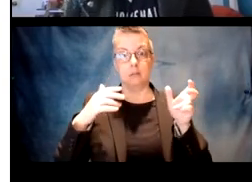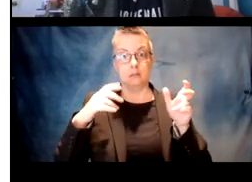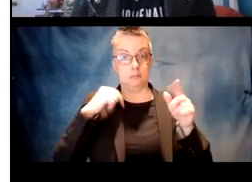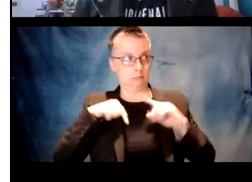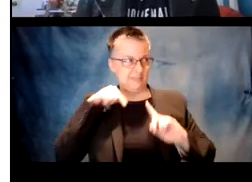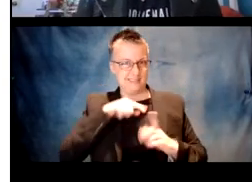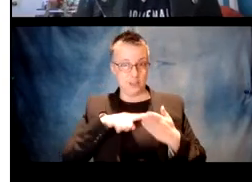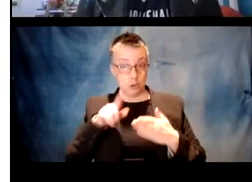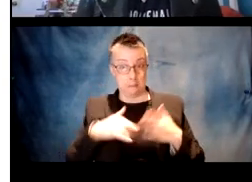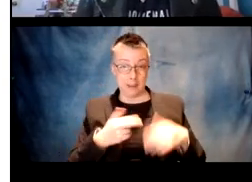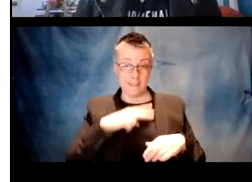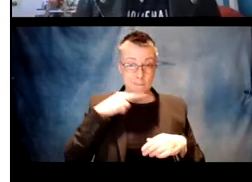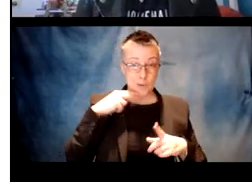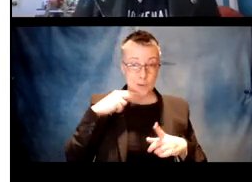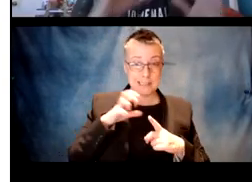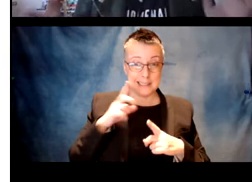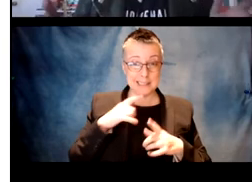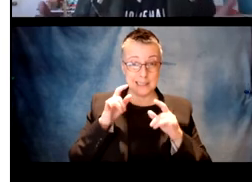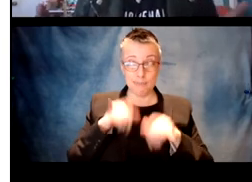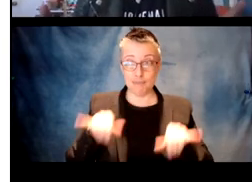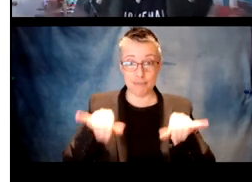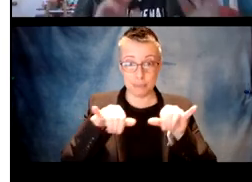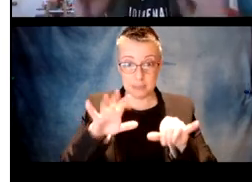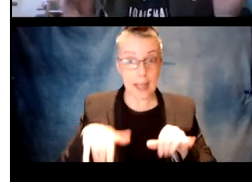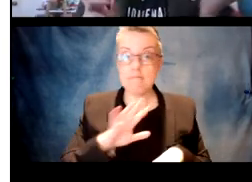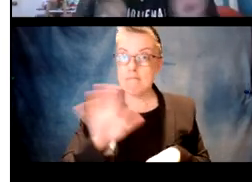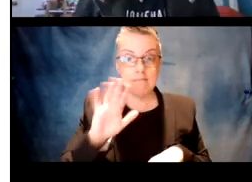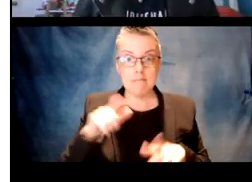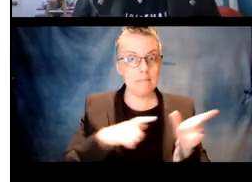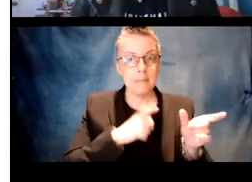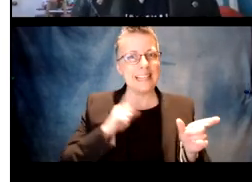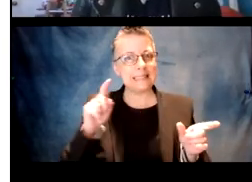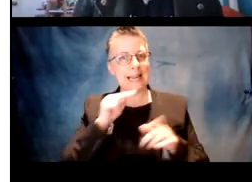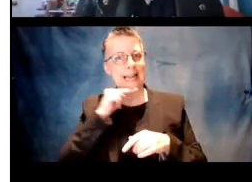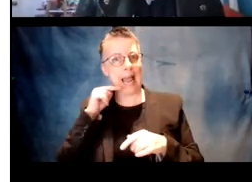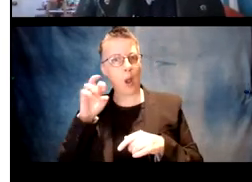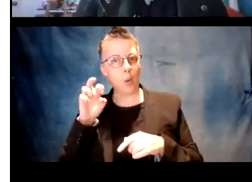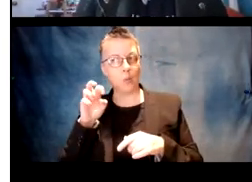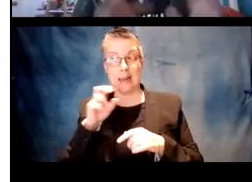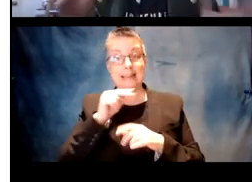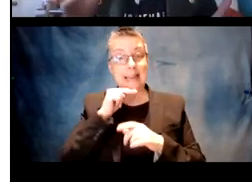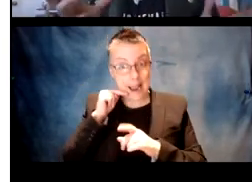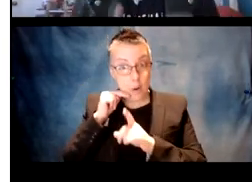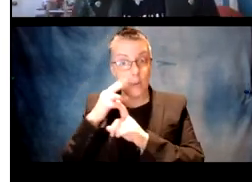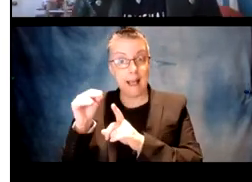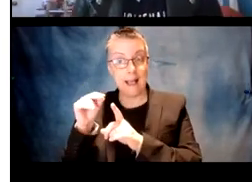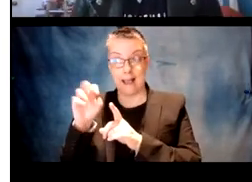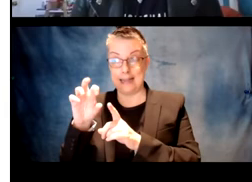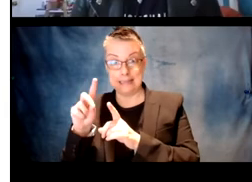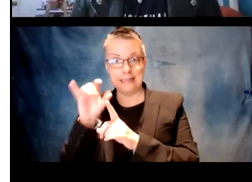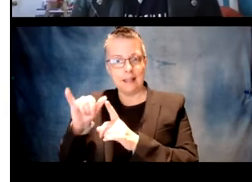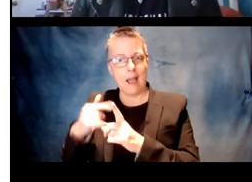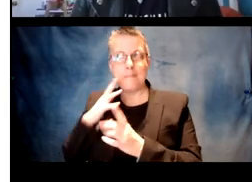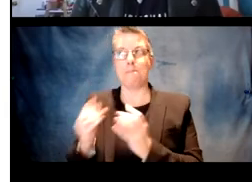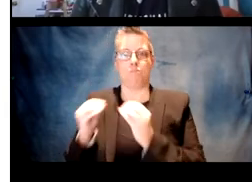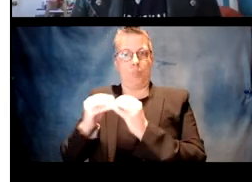That's ruling out this possibility that they're just responding to the confluence of verb plus ED, the familiarity of that, since